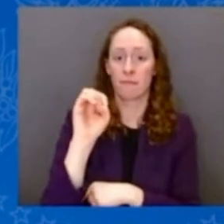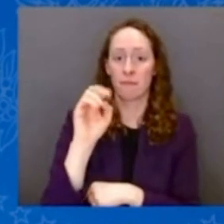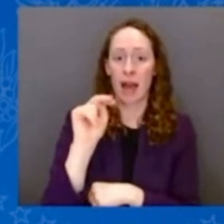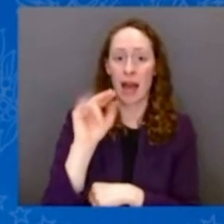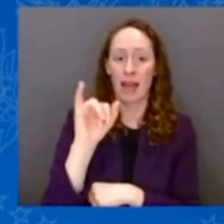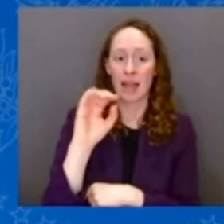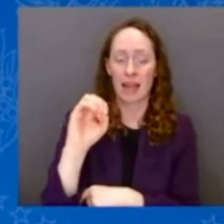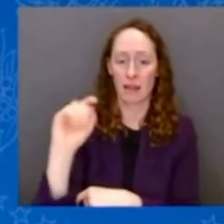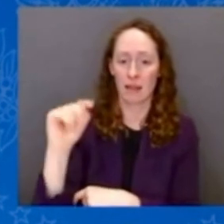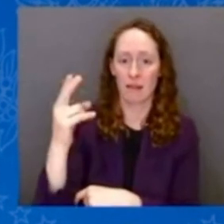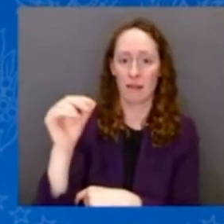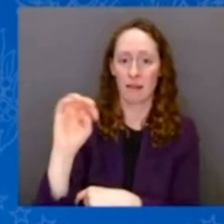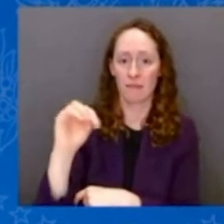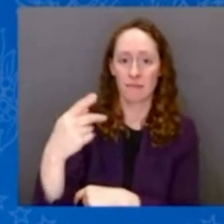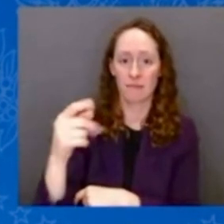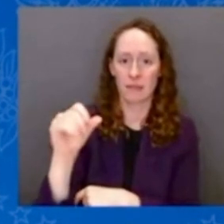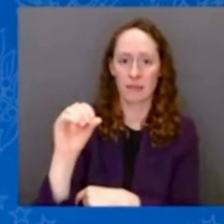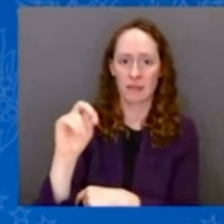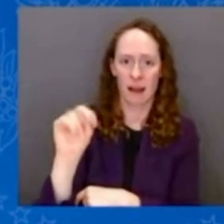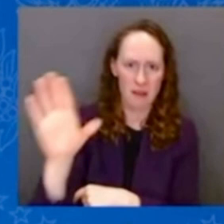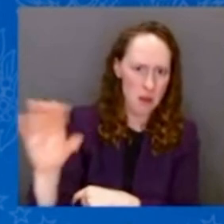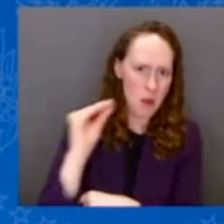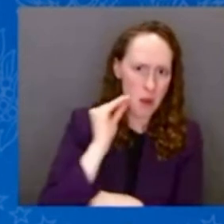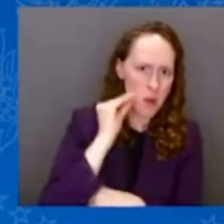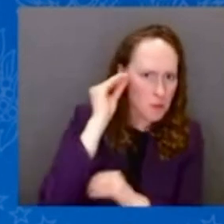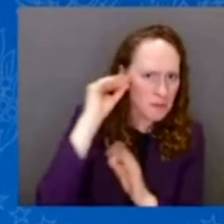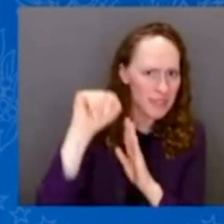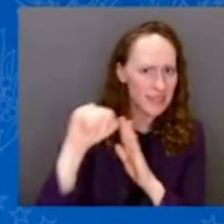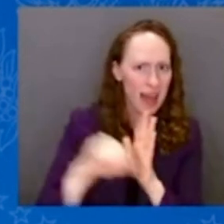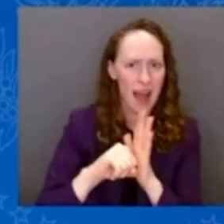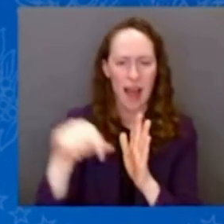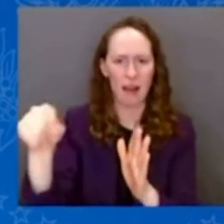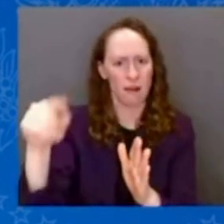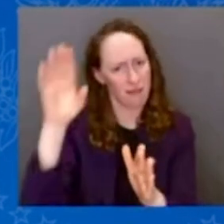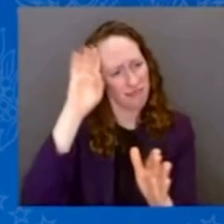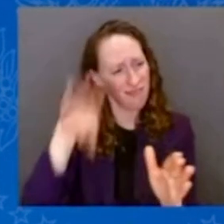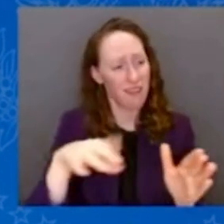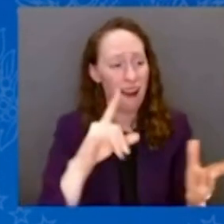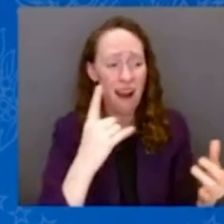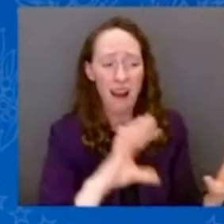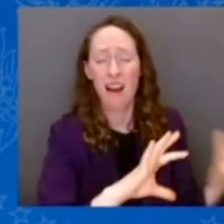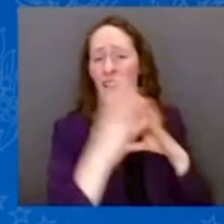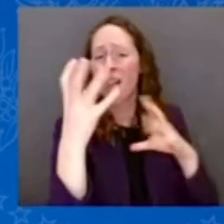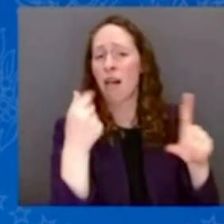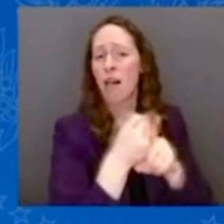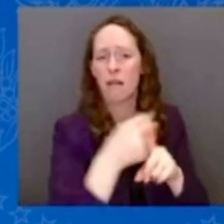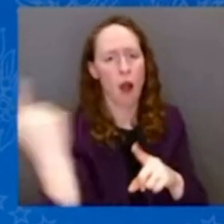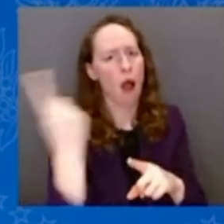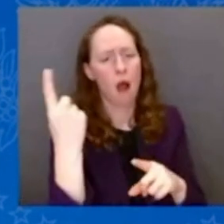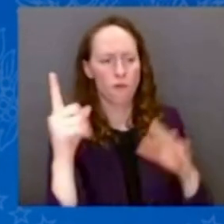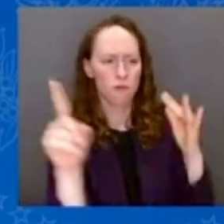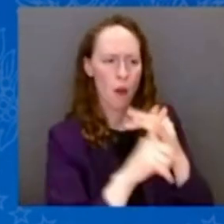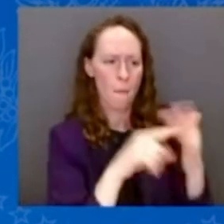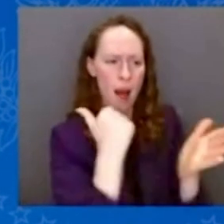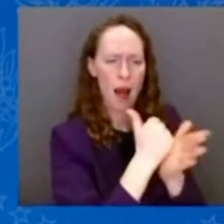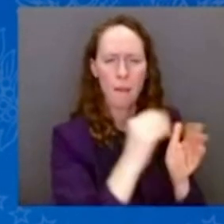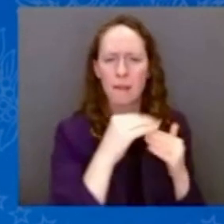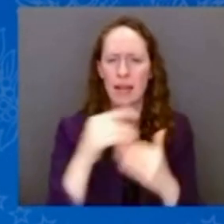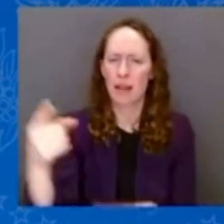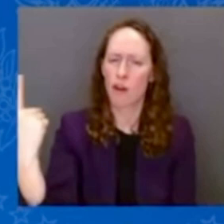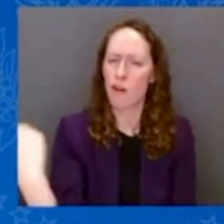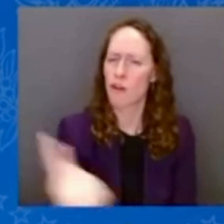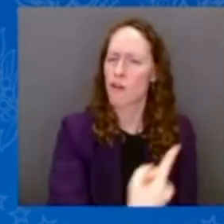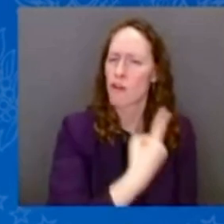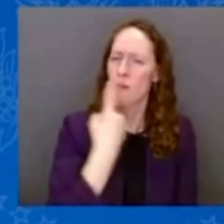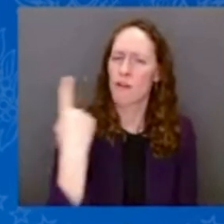every crisis I've worked with him on. And he's always there as constituent. And he's been a great partner of